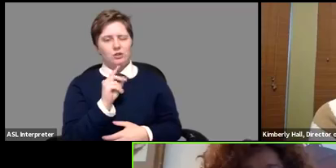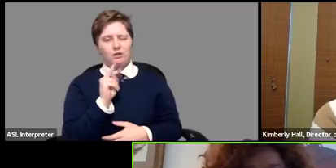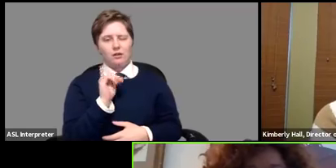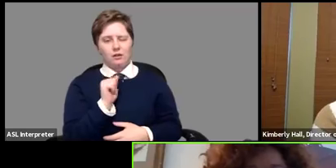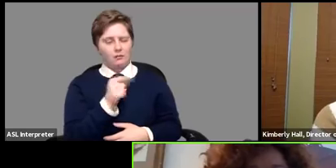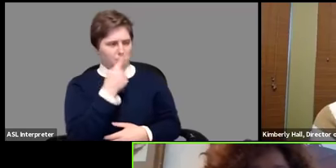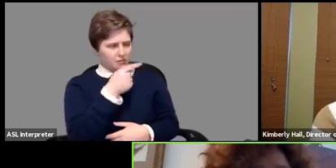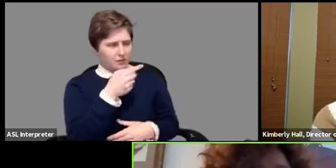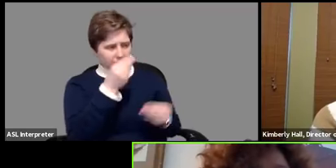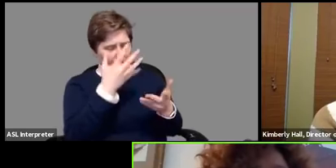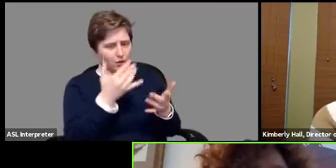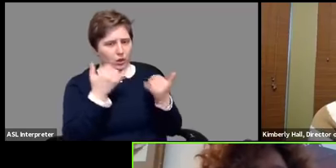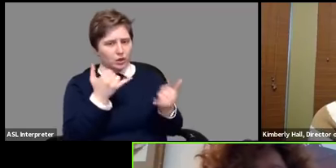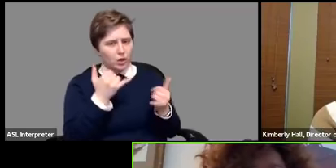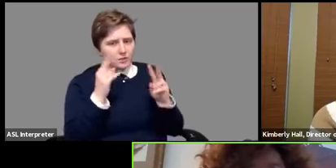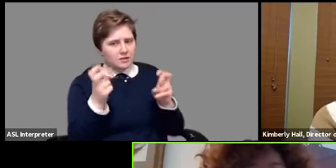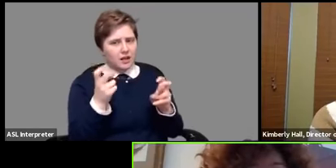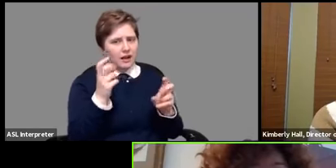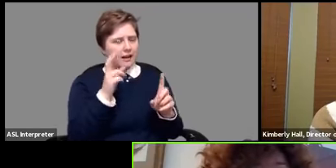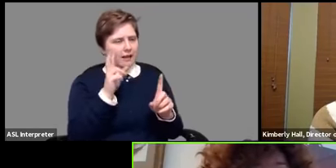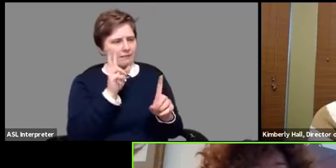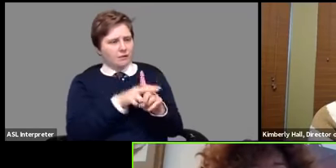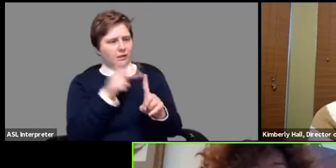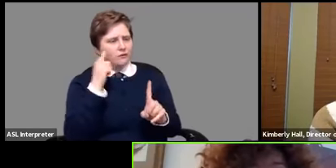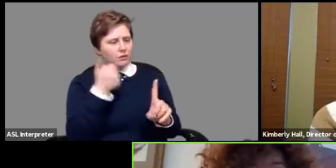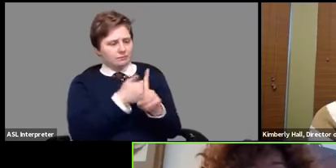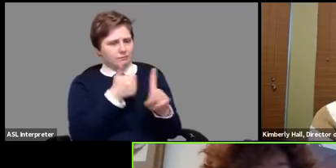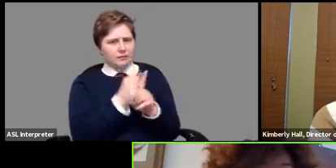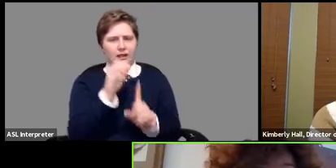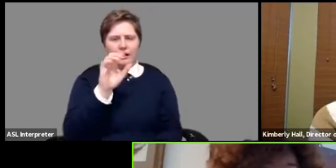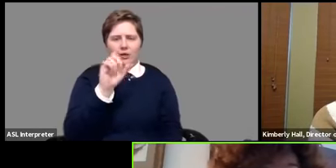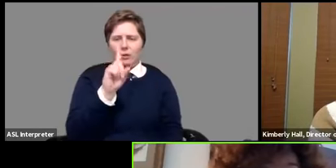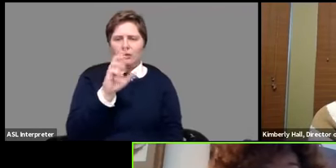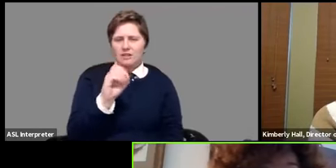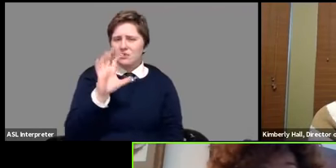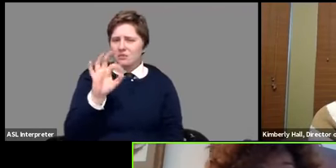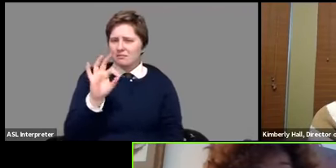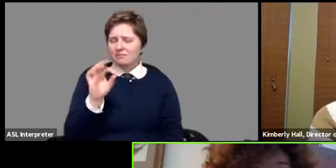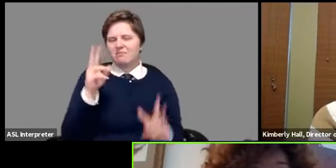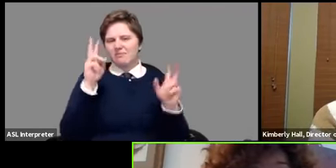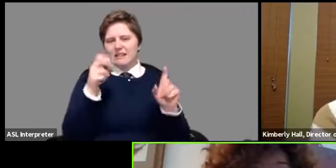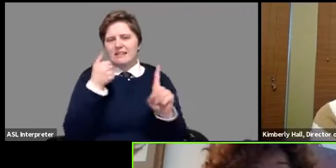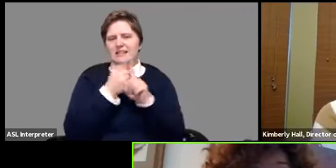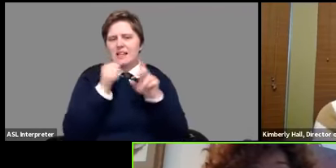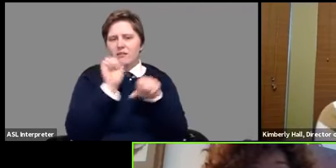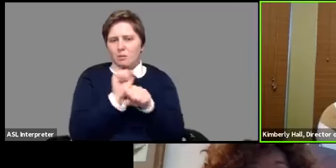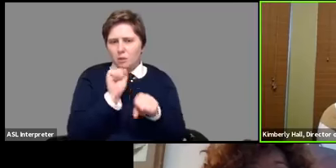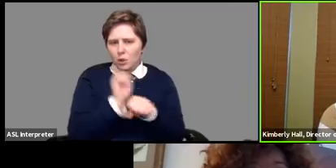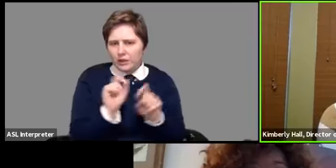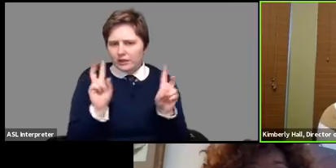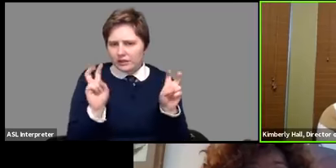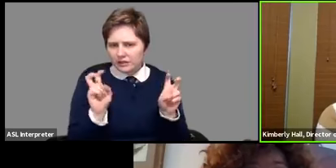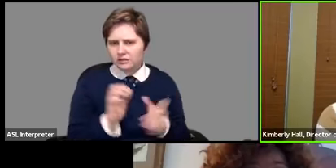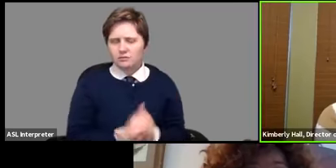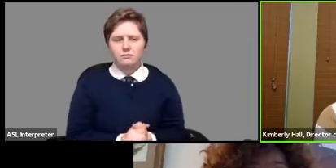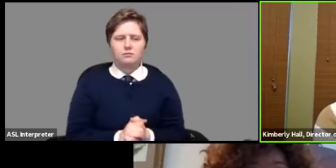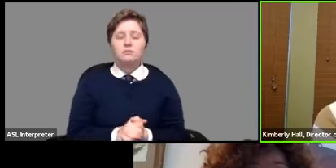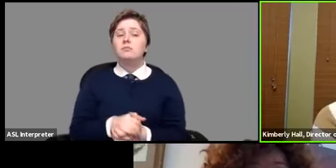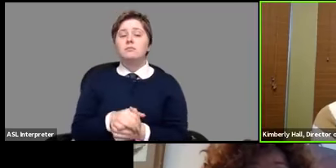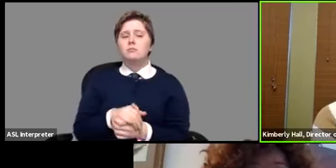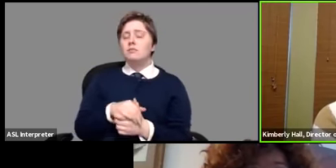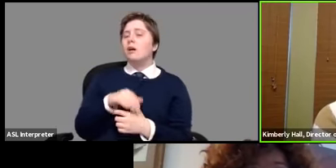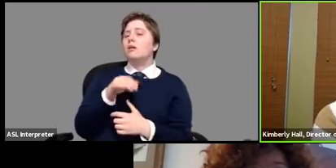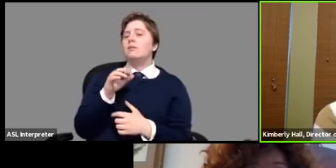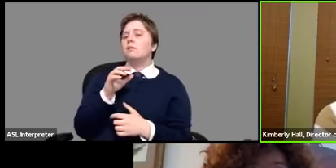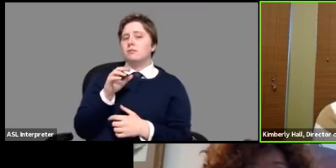is of our claims for those folks who are 1099 employees or self-employed yes so what you're referring